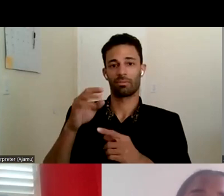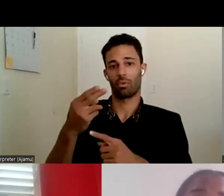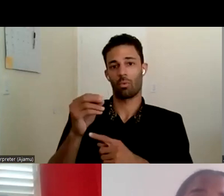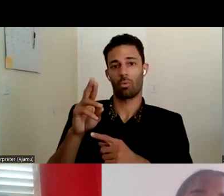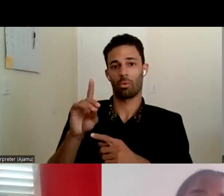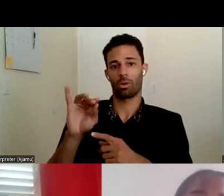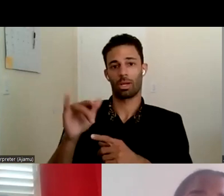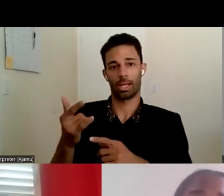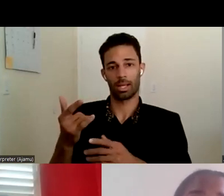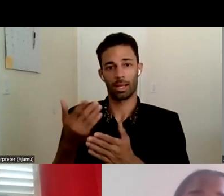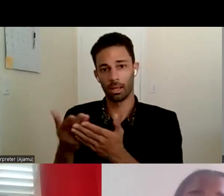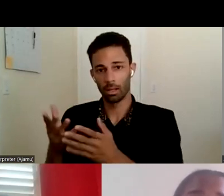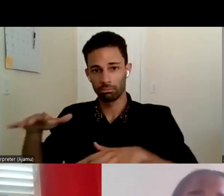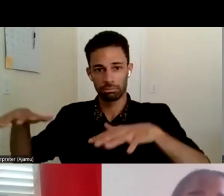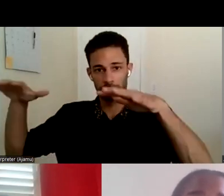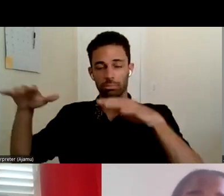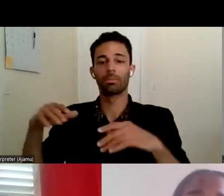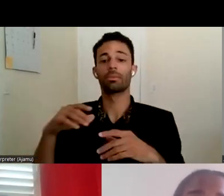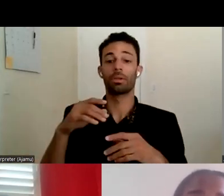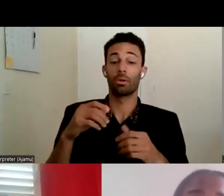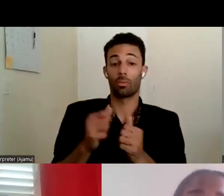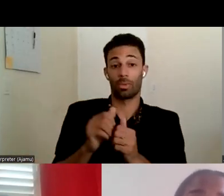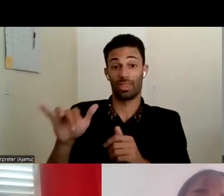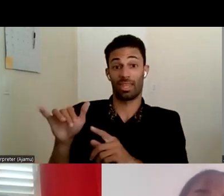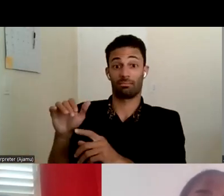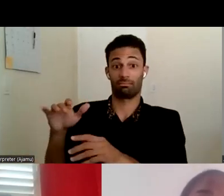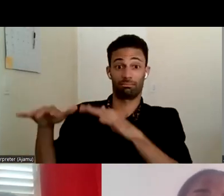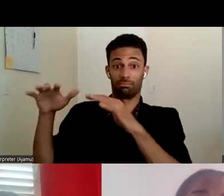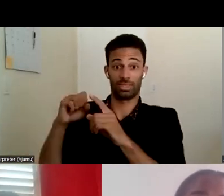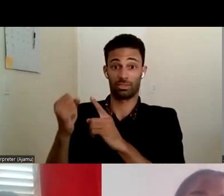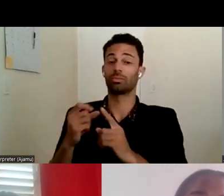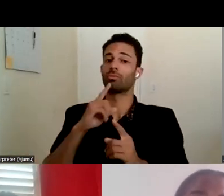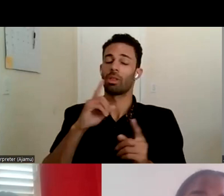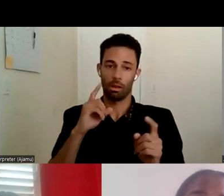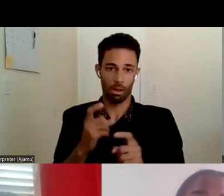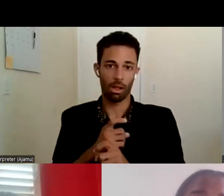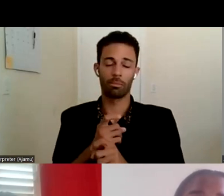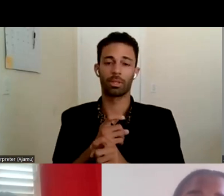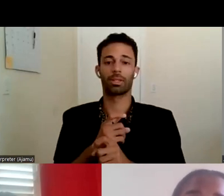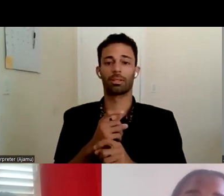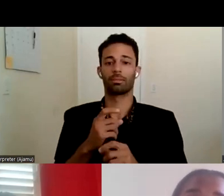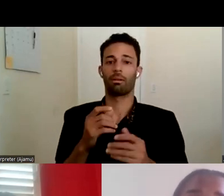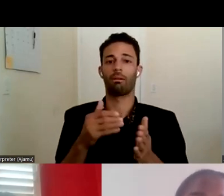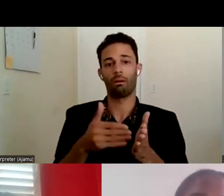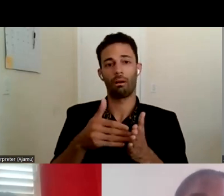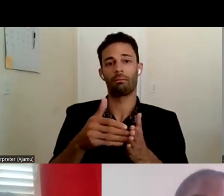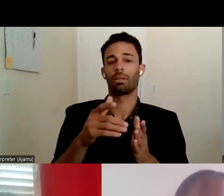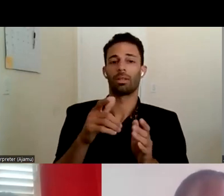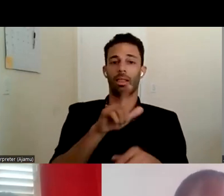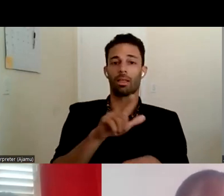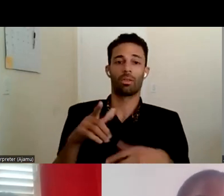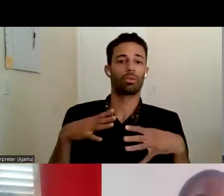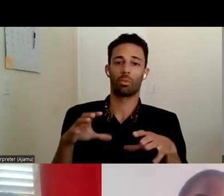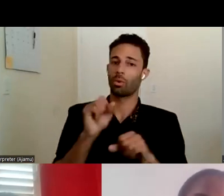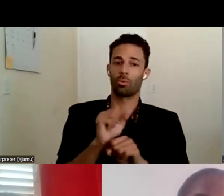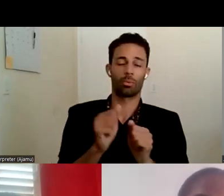And unfortunately you know with a hoarding situation those are really complicated cases. Oftentimes landlords don't want to work with people